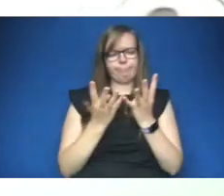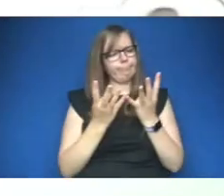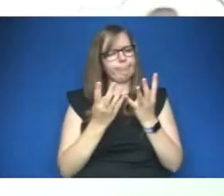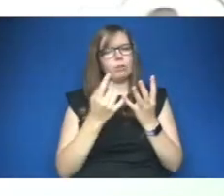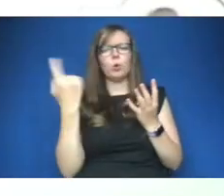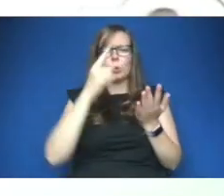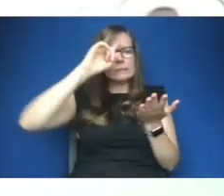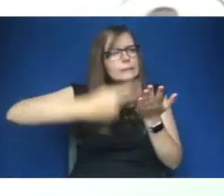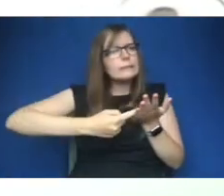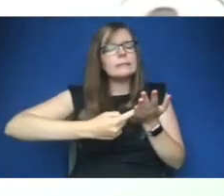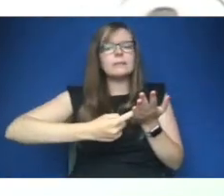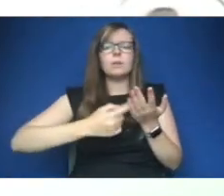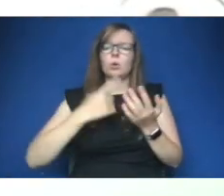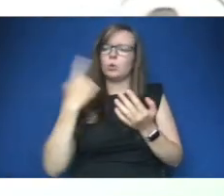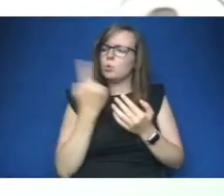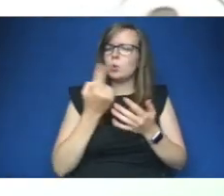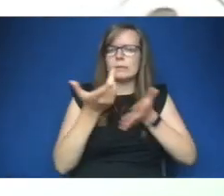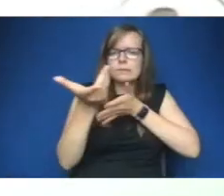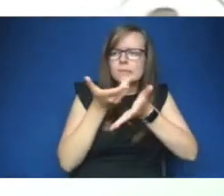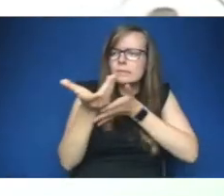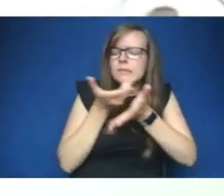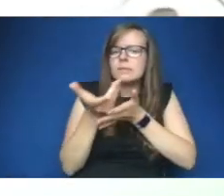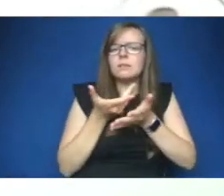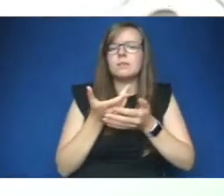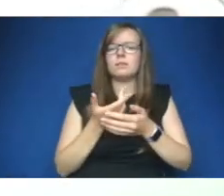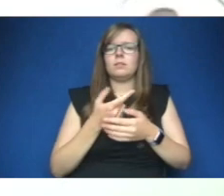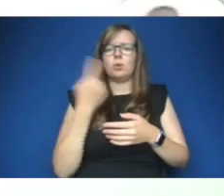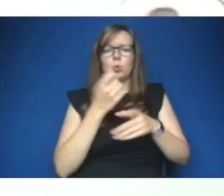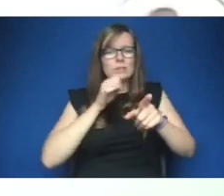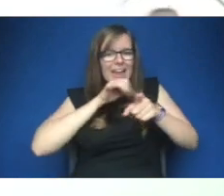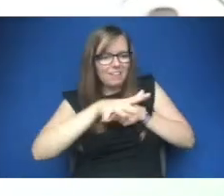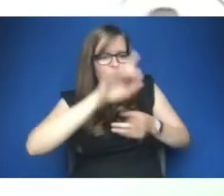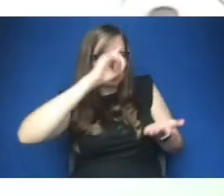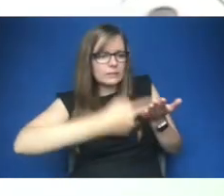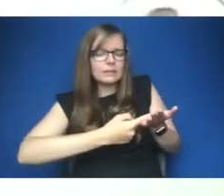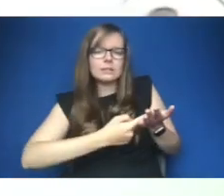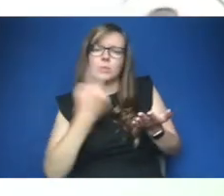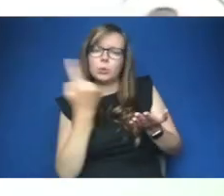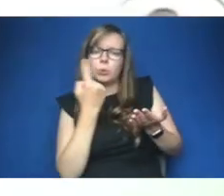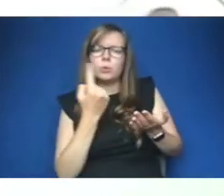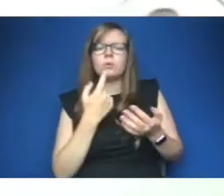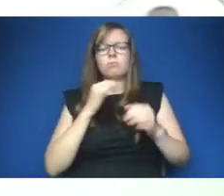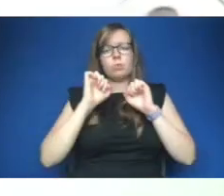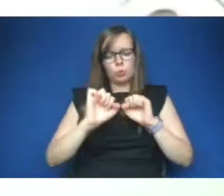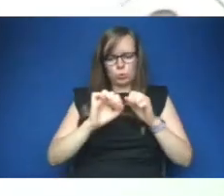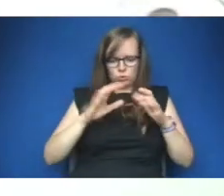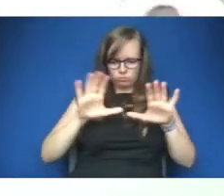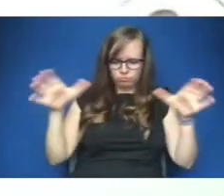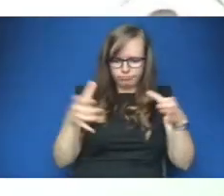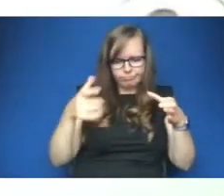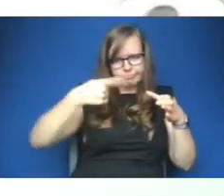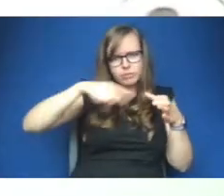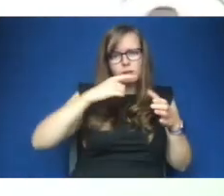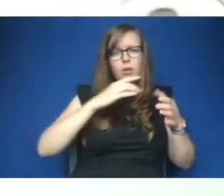who's being consulted who is influencing decision makers who is in your circle both professional and social